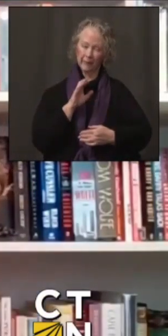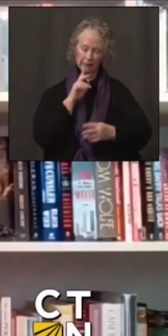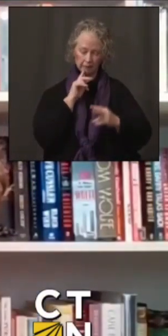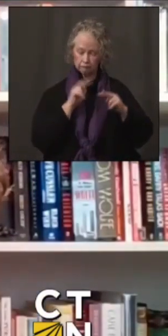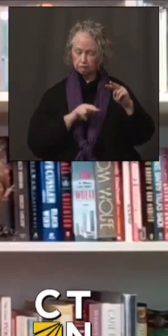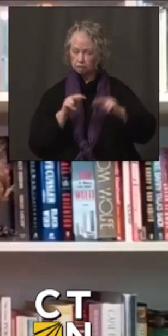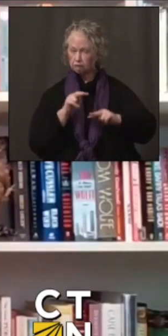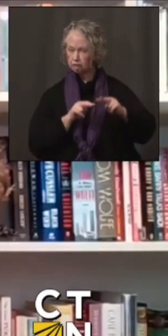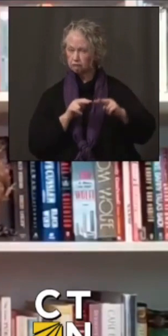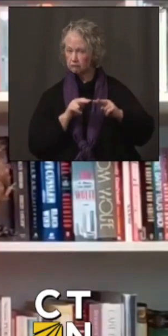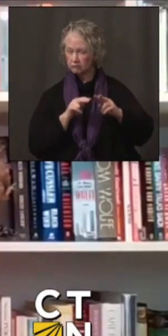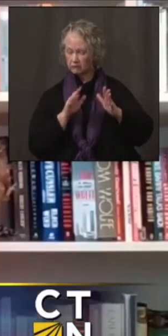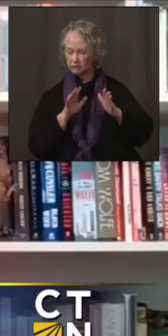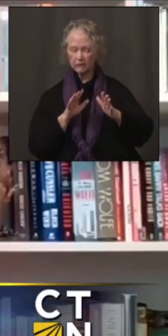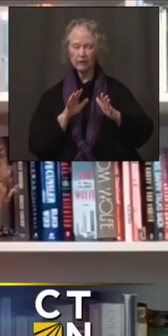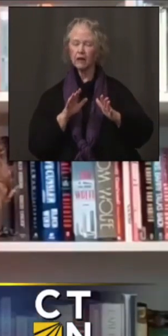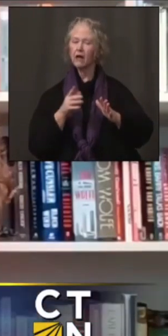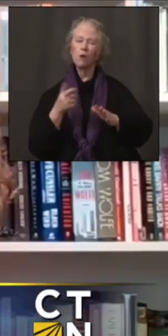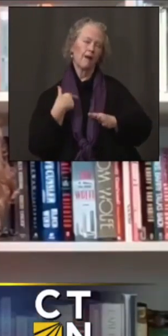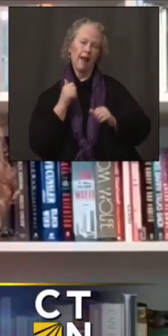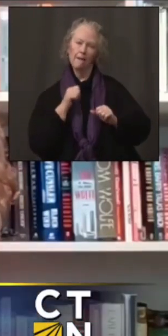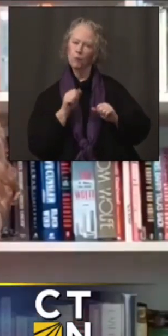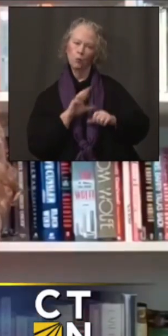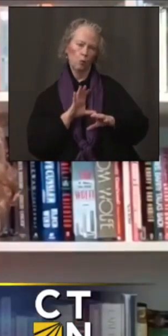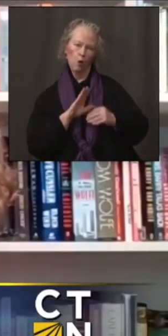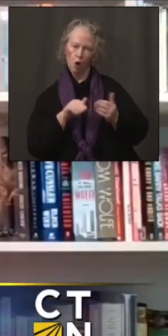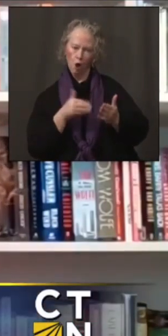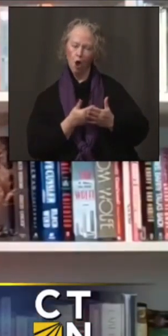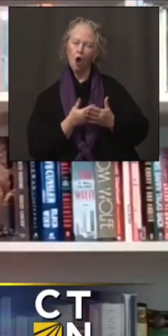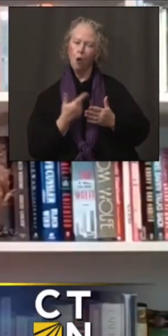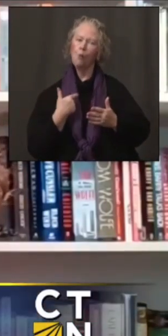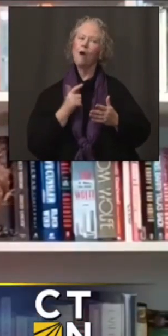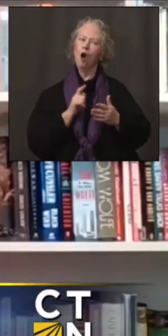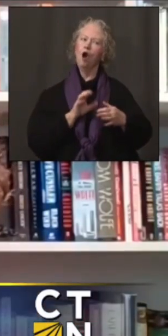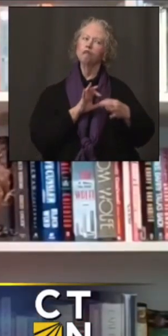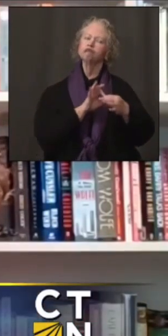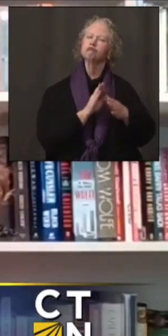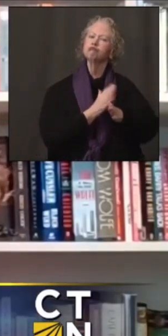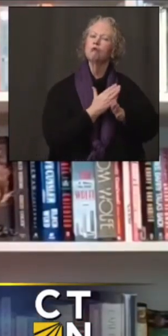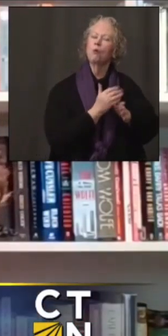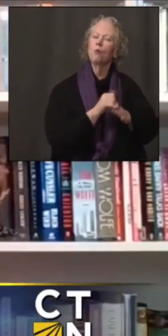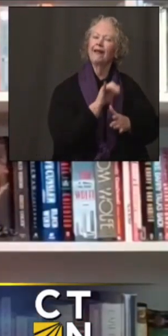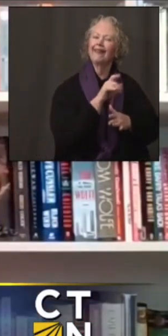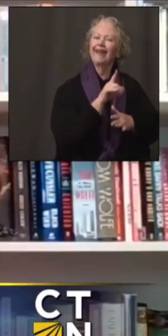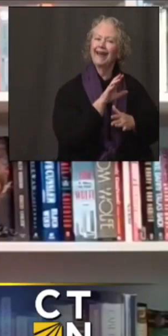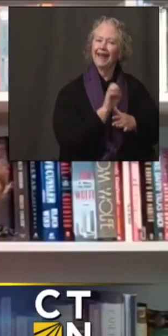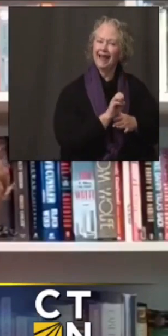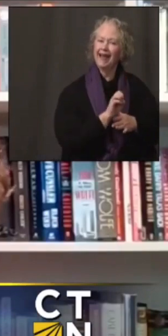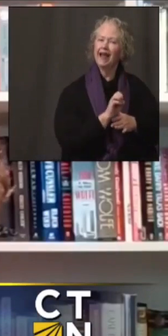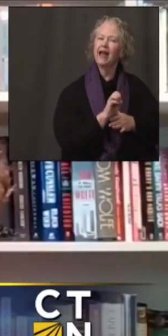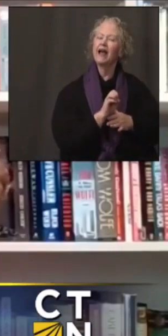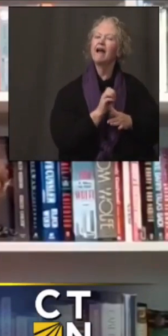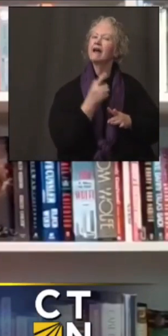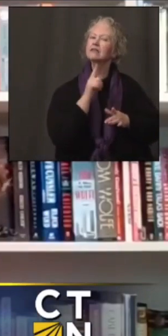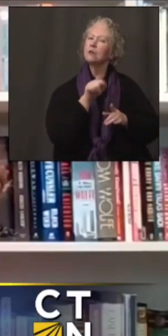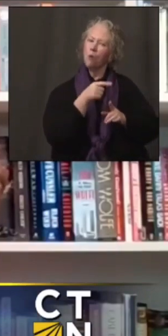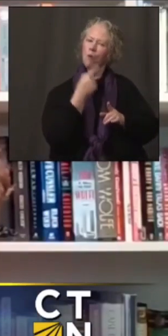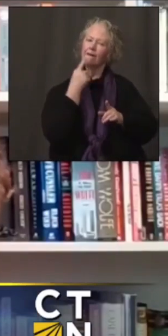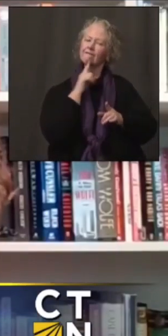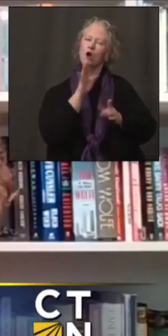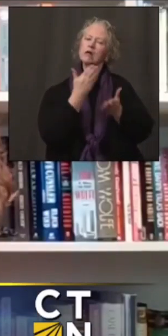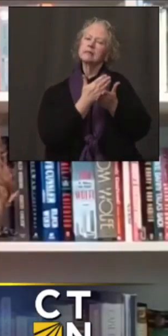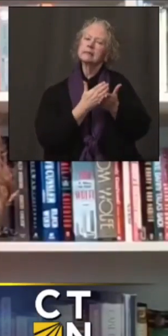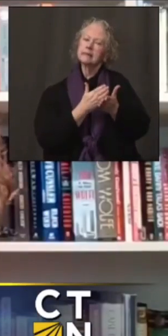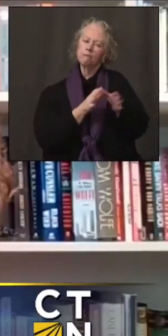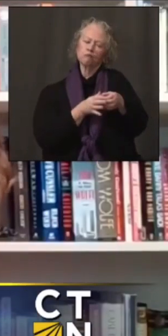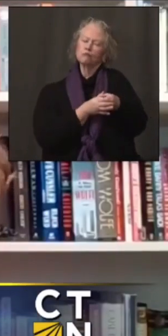we're just doing the sequencing in partnership with Yale School of Public Health and Jackson Labs. We're just doing the sequencing on a sample